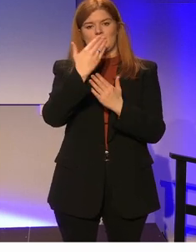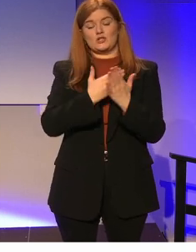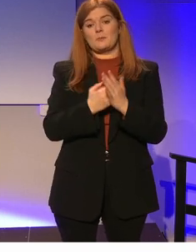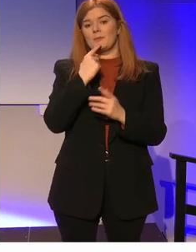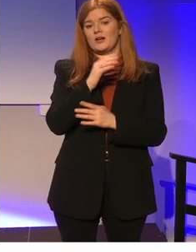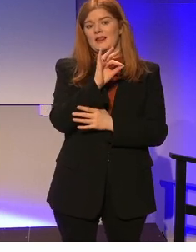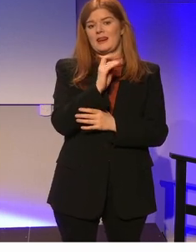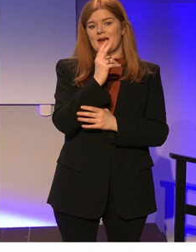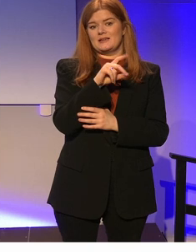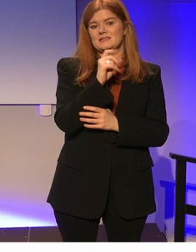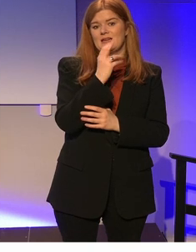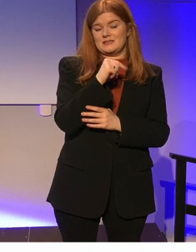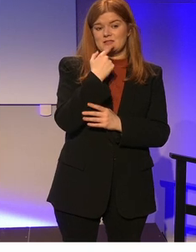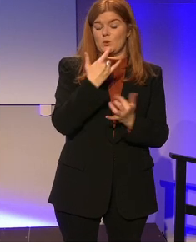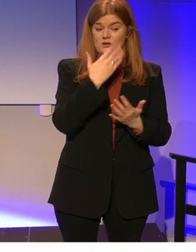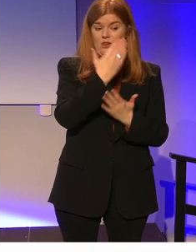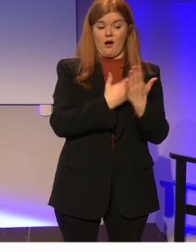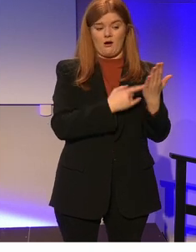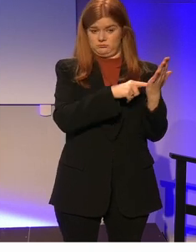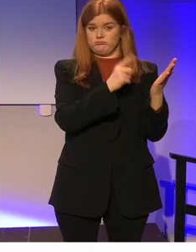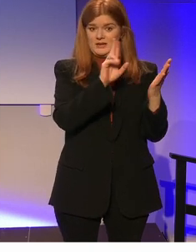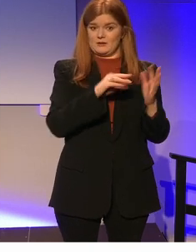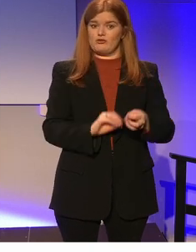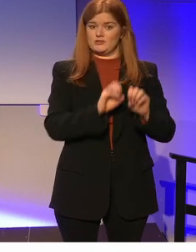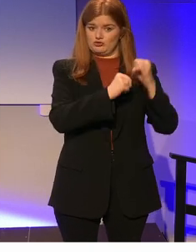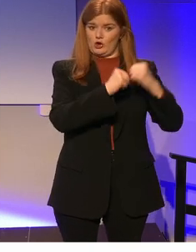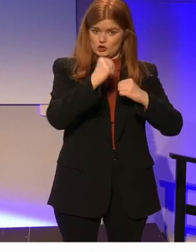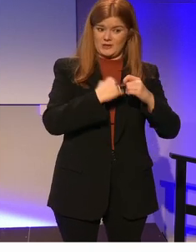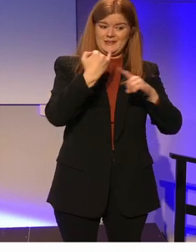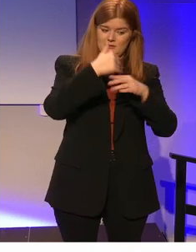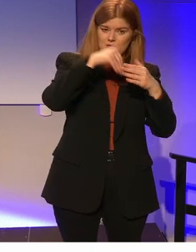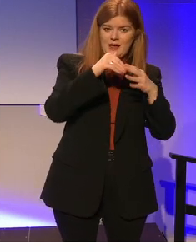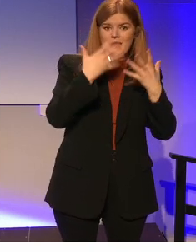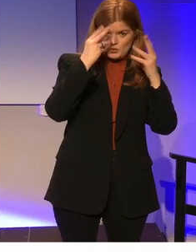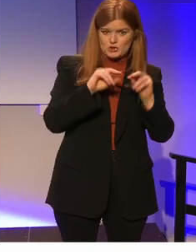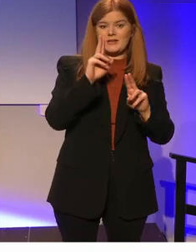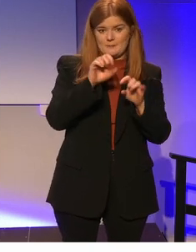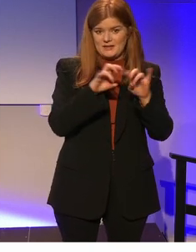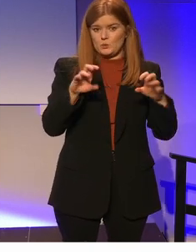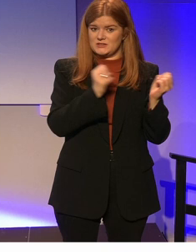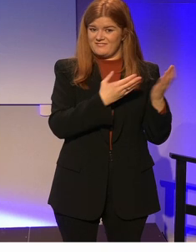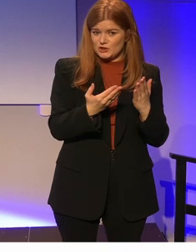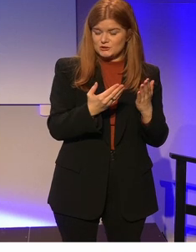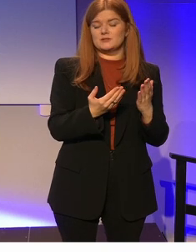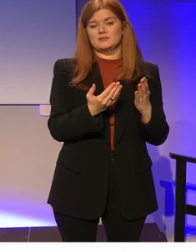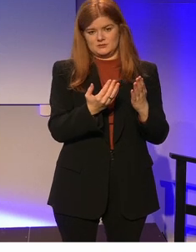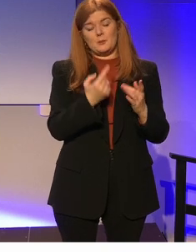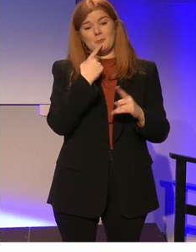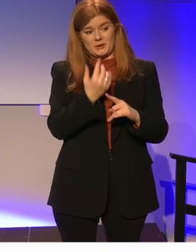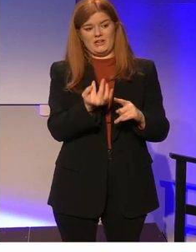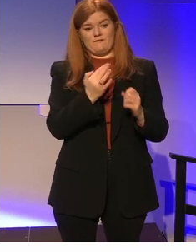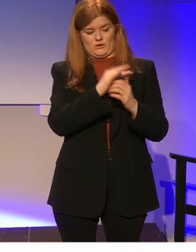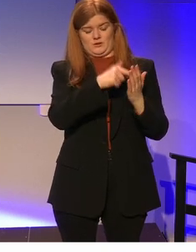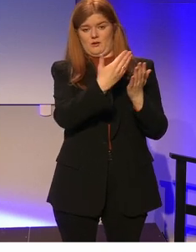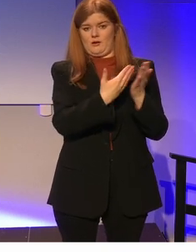Glenn Denning says that law alone, while it can devise the structures within which education can be equitably delivered, in